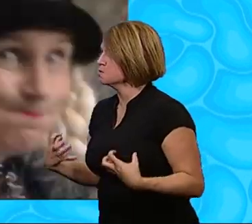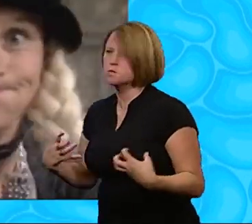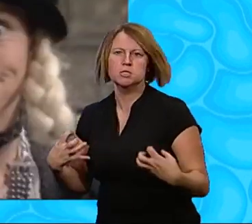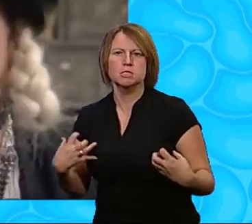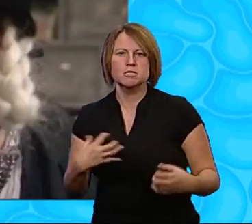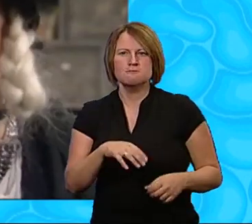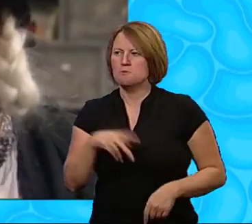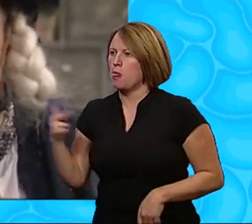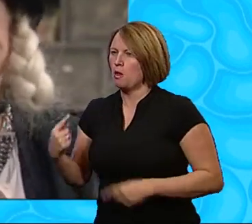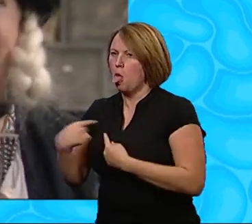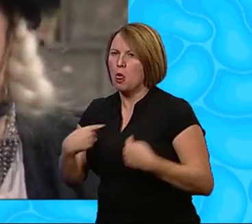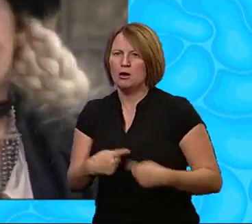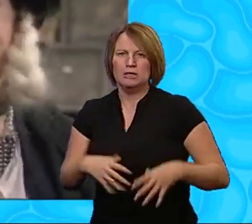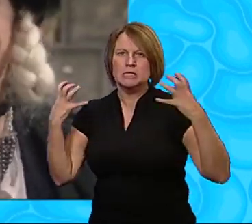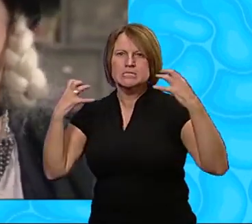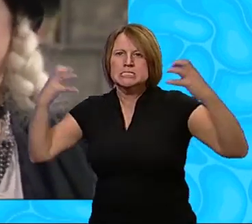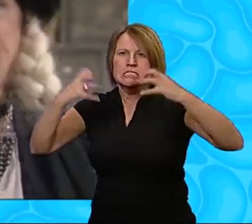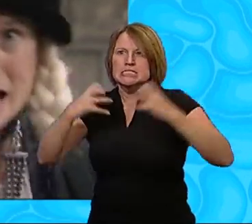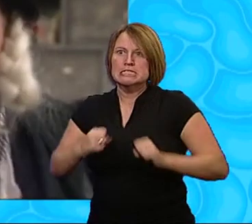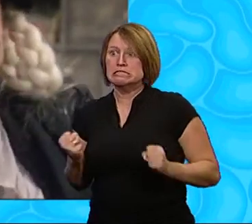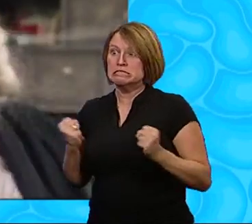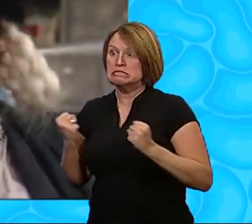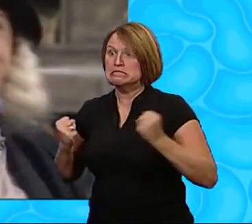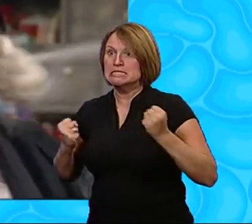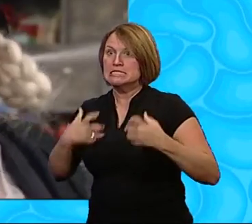you are dastardly mean